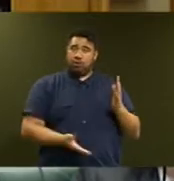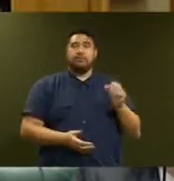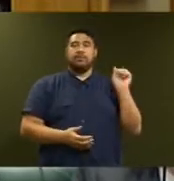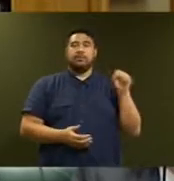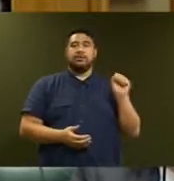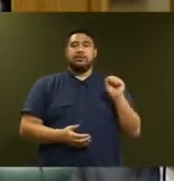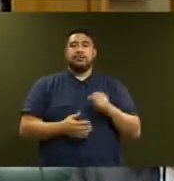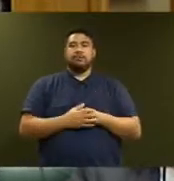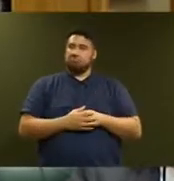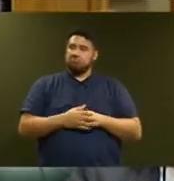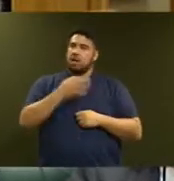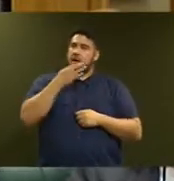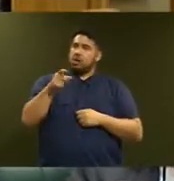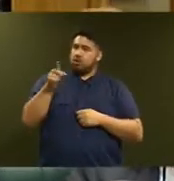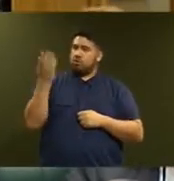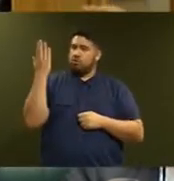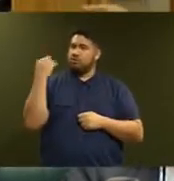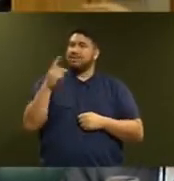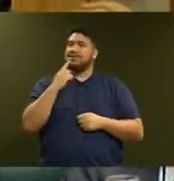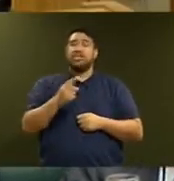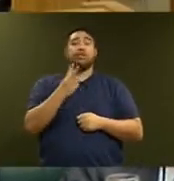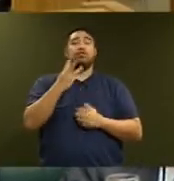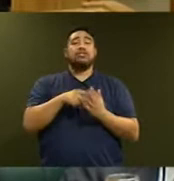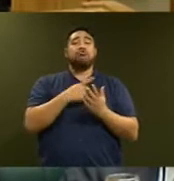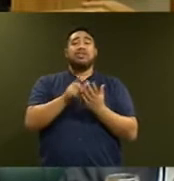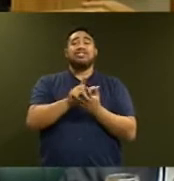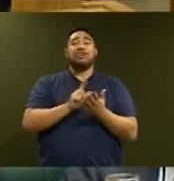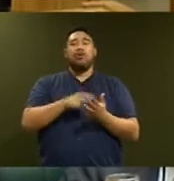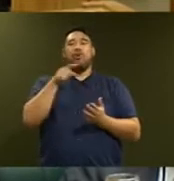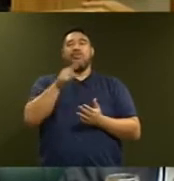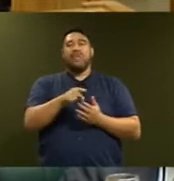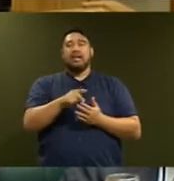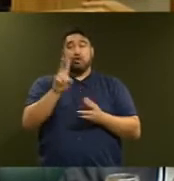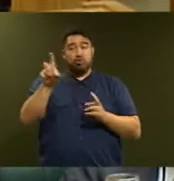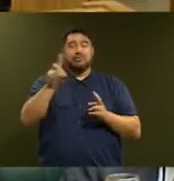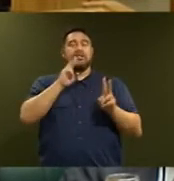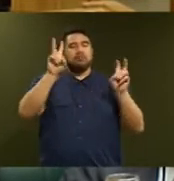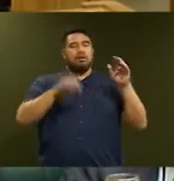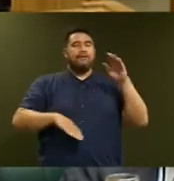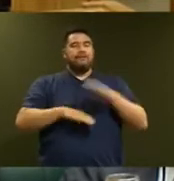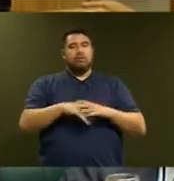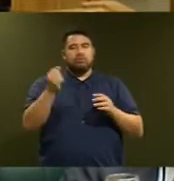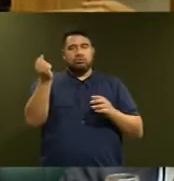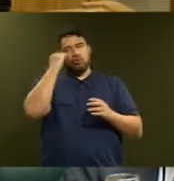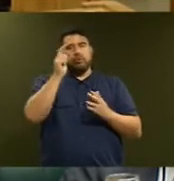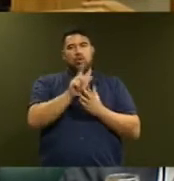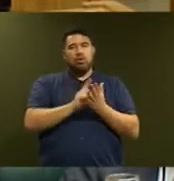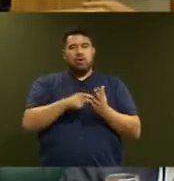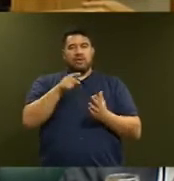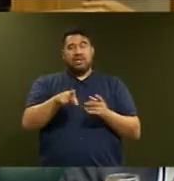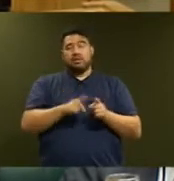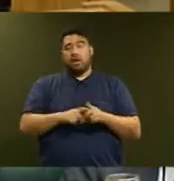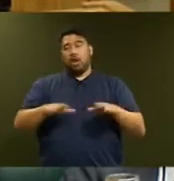Does he stand by his statement that the three strikes law is an absolutely absurd law, the high watermark of policy